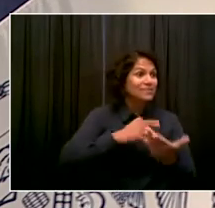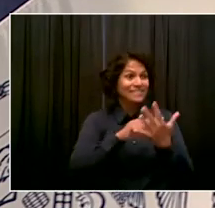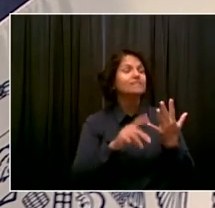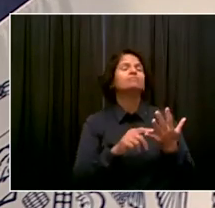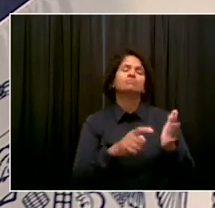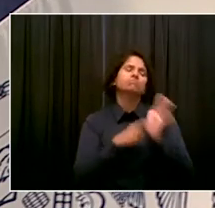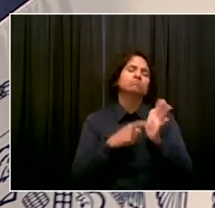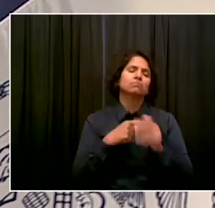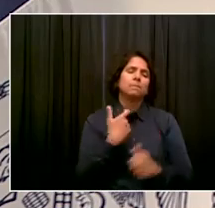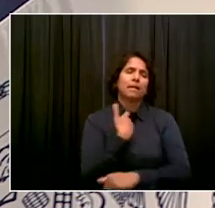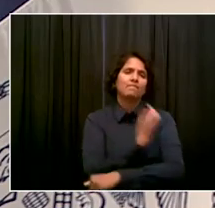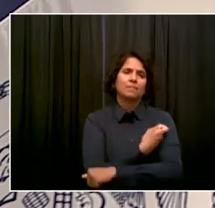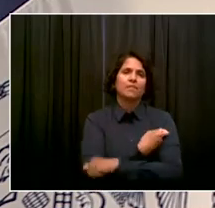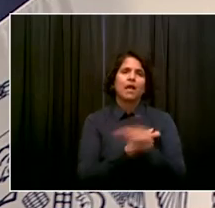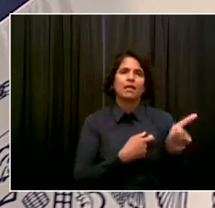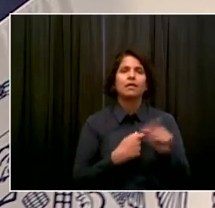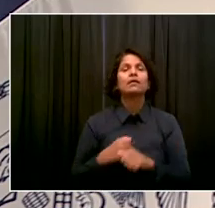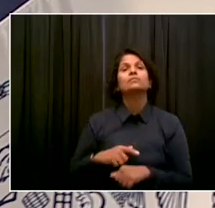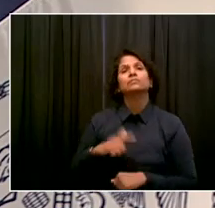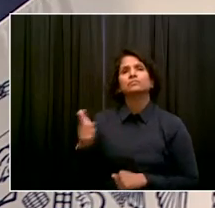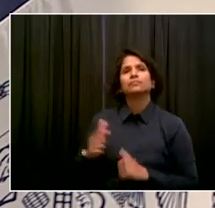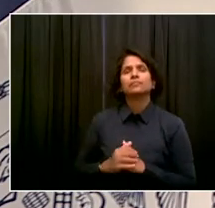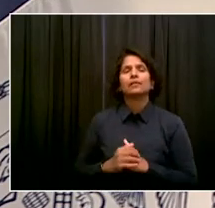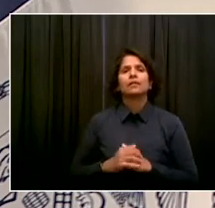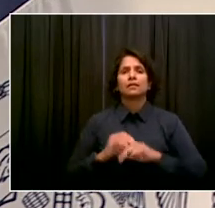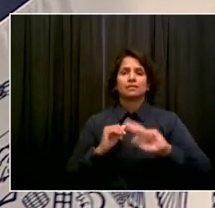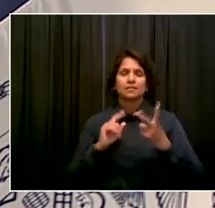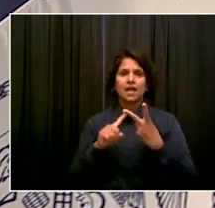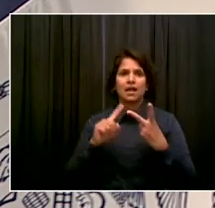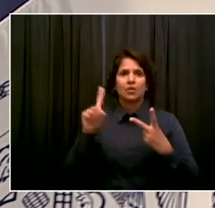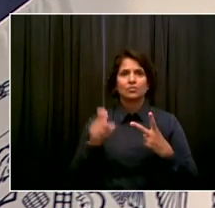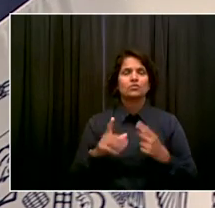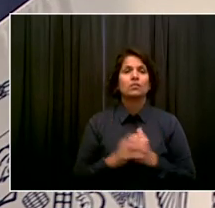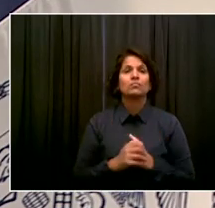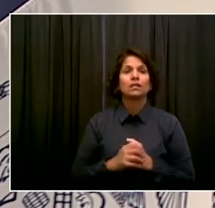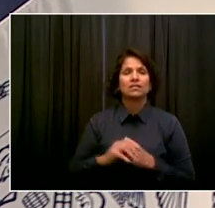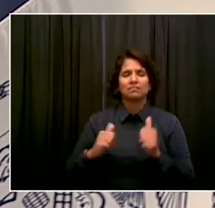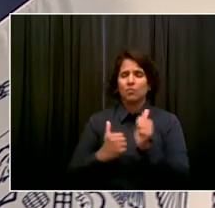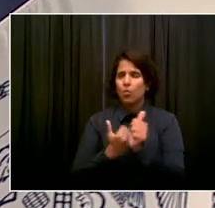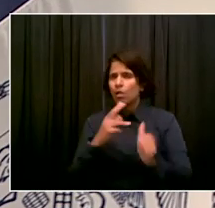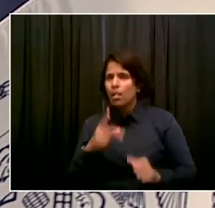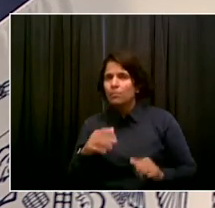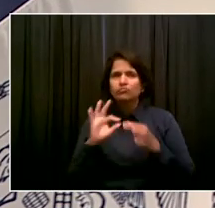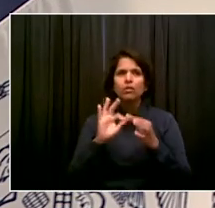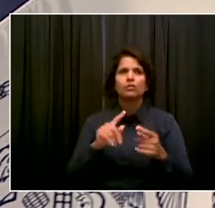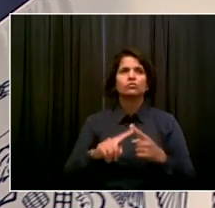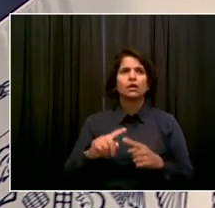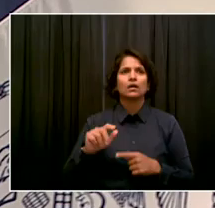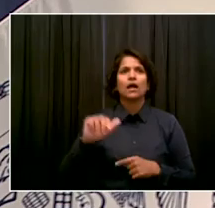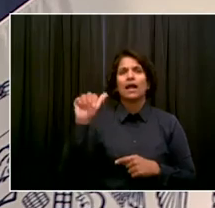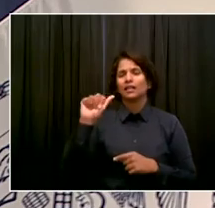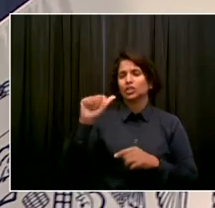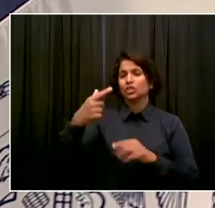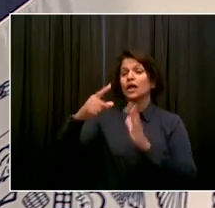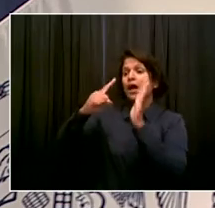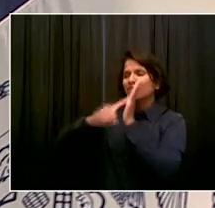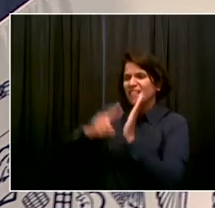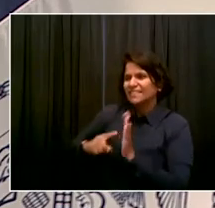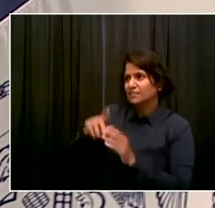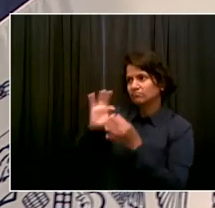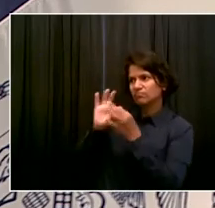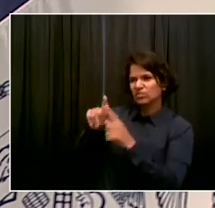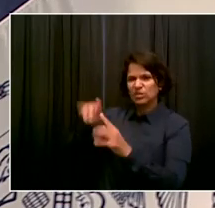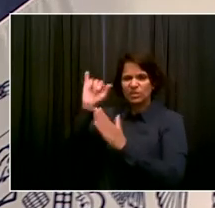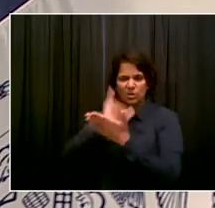And to follow up on Amanda's question about the Attorney General's investigation, I want you to react to the findings as outlined in the executive